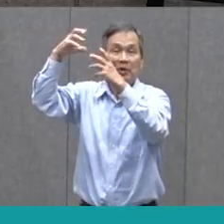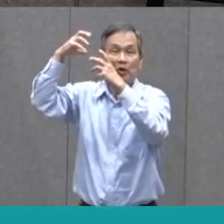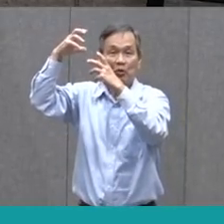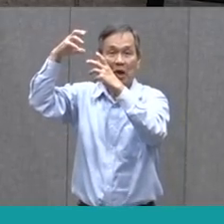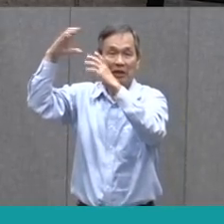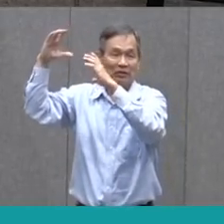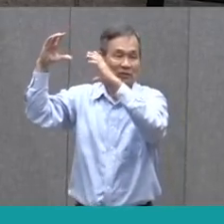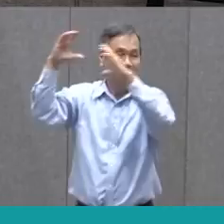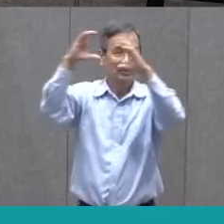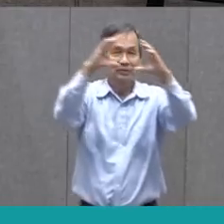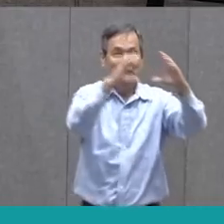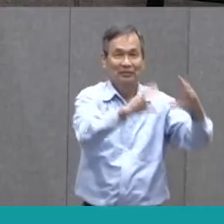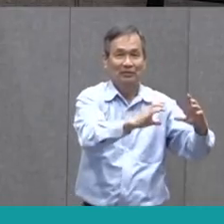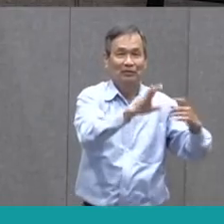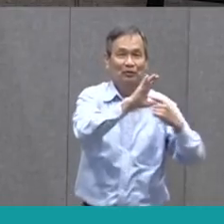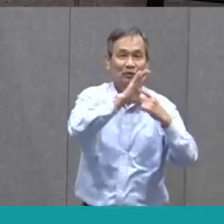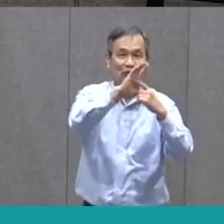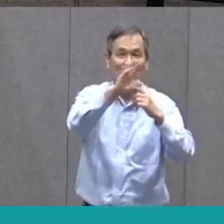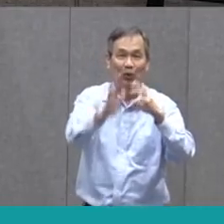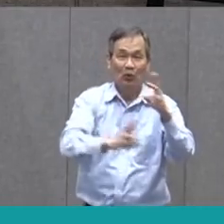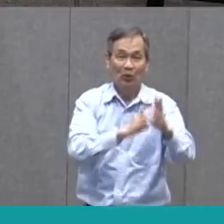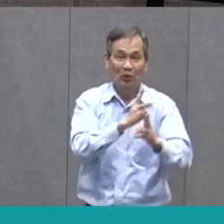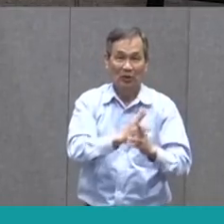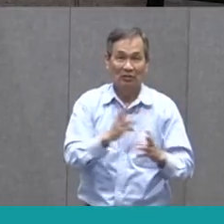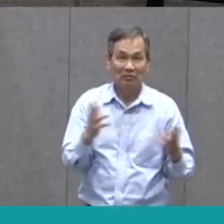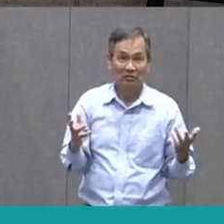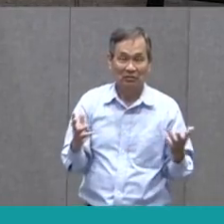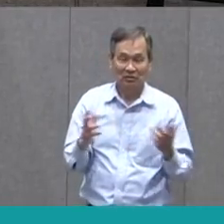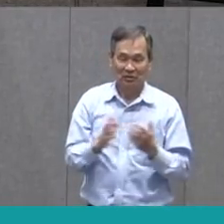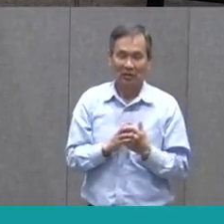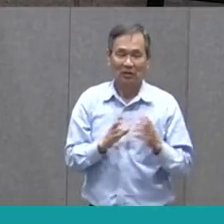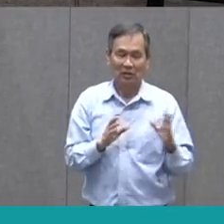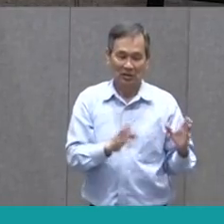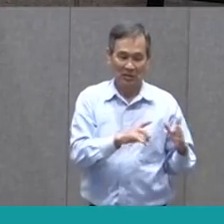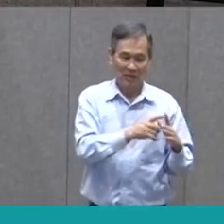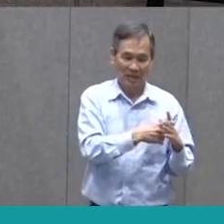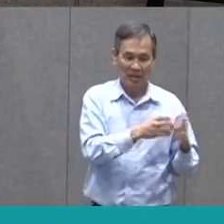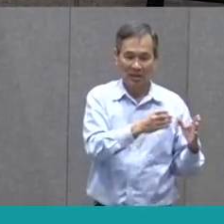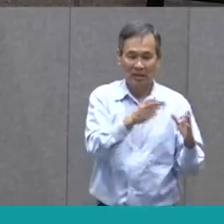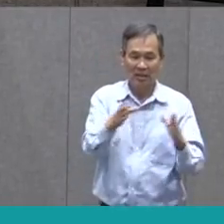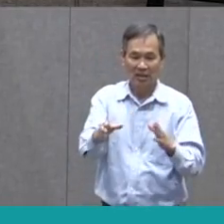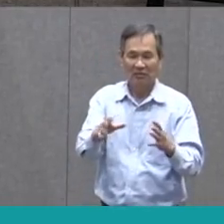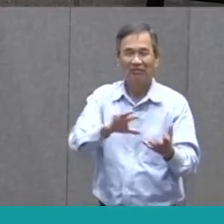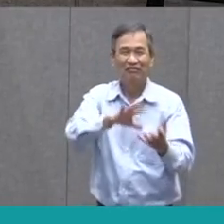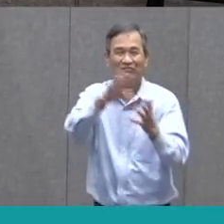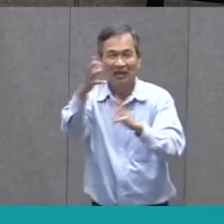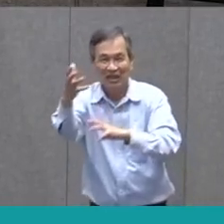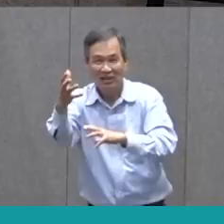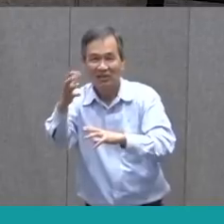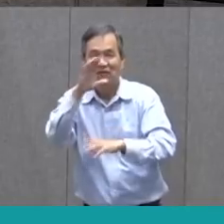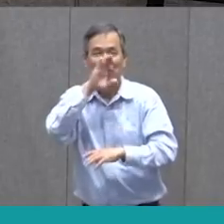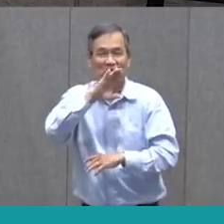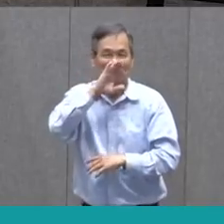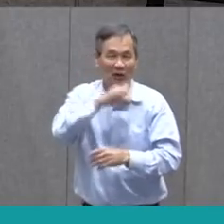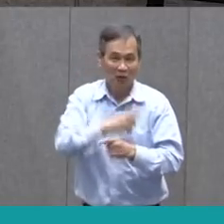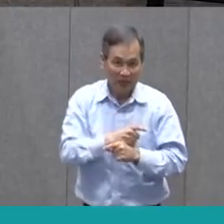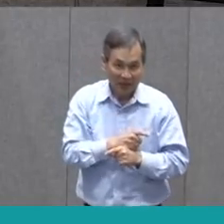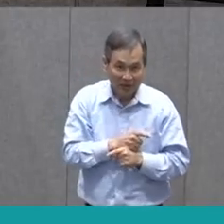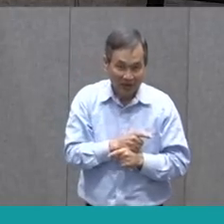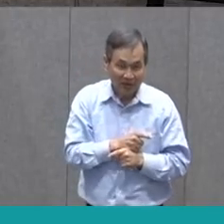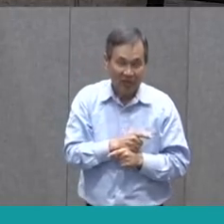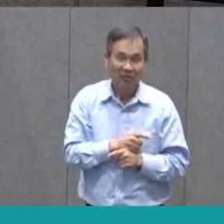outside into the world. In the middle, it got a little messy and it got a little frustrating, I think.